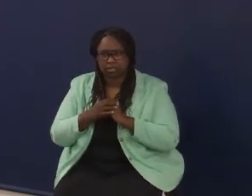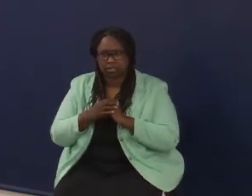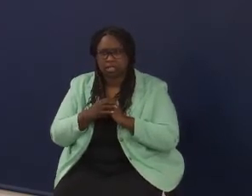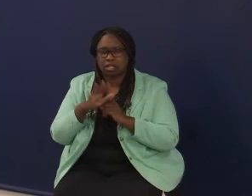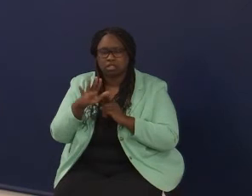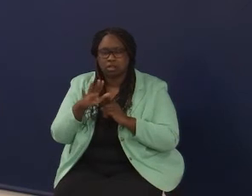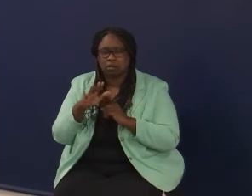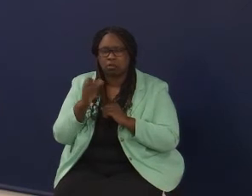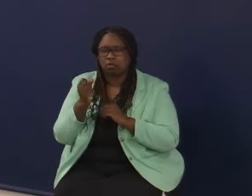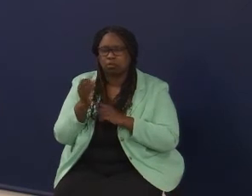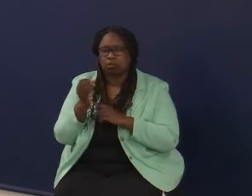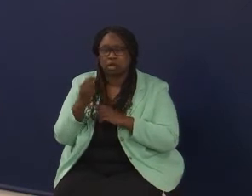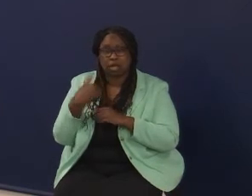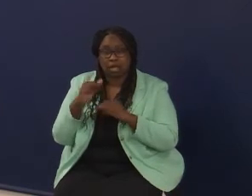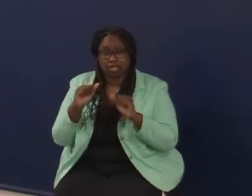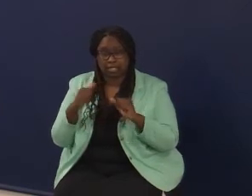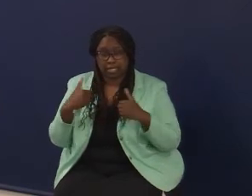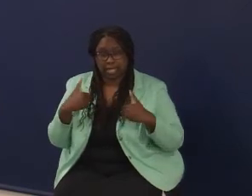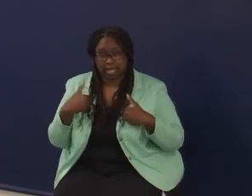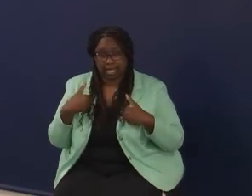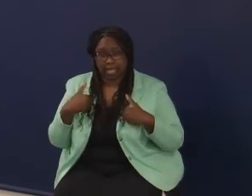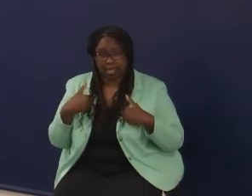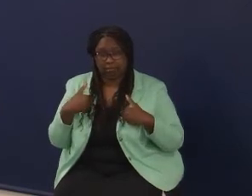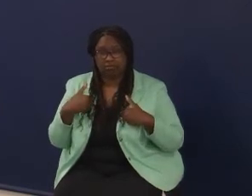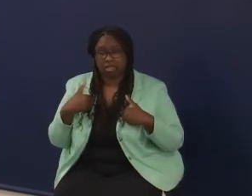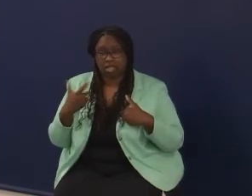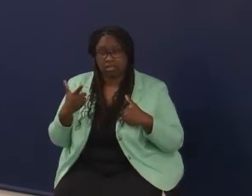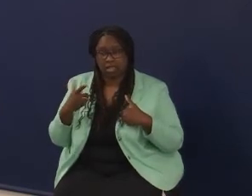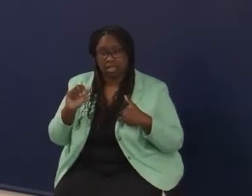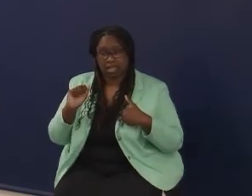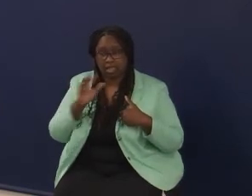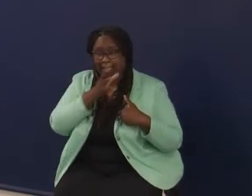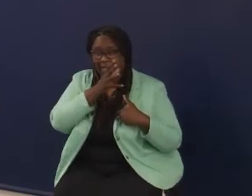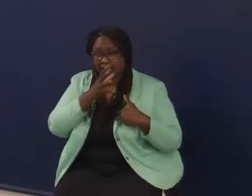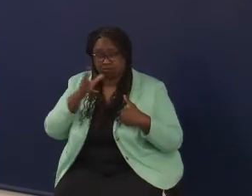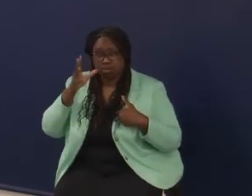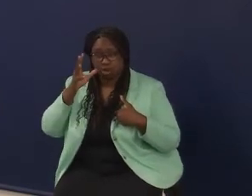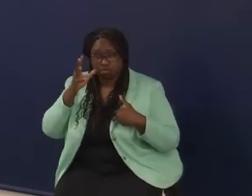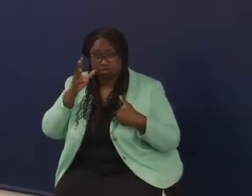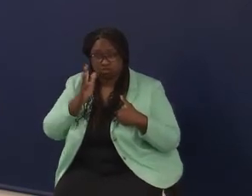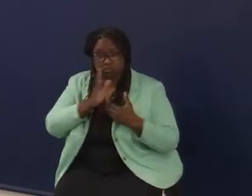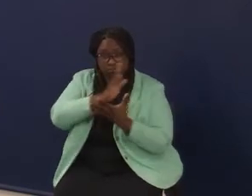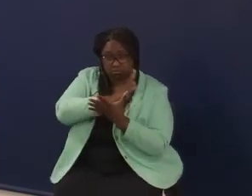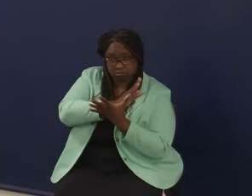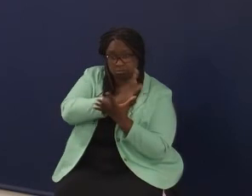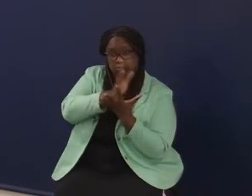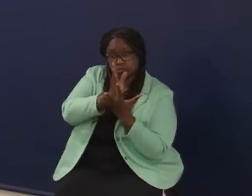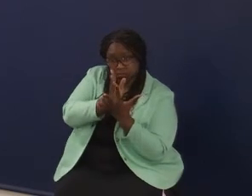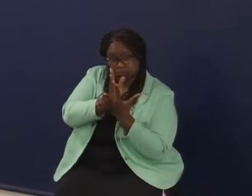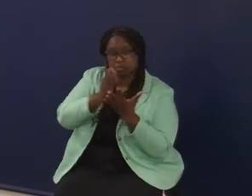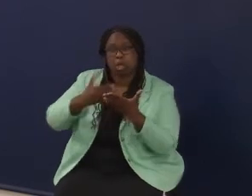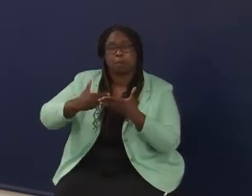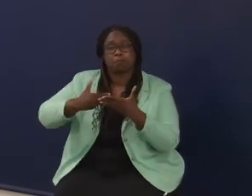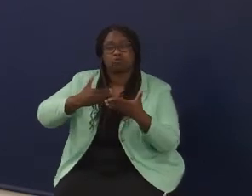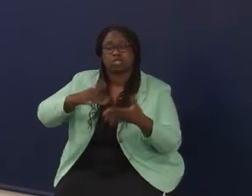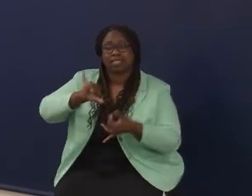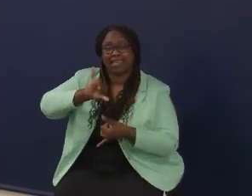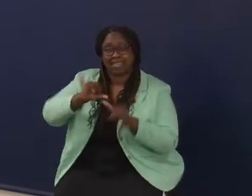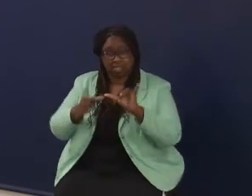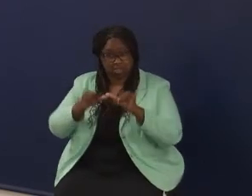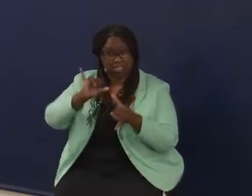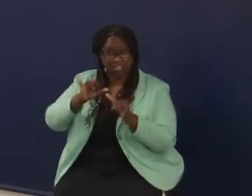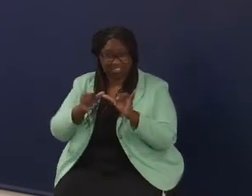So, you know, I can have a pathway in agriculture there, and I can have a pathway of pre-engineering here.